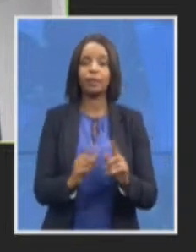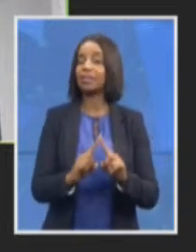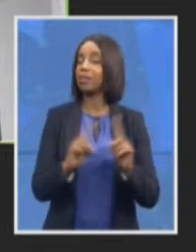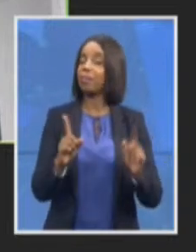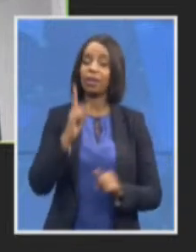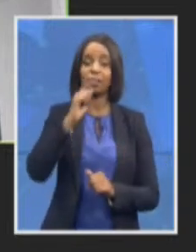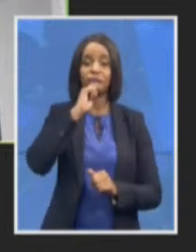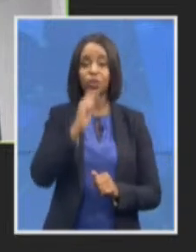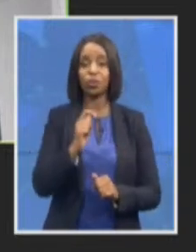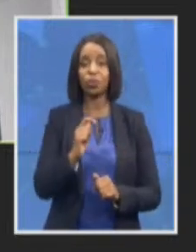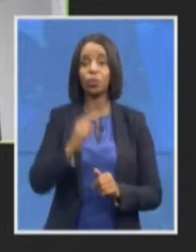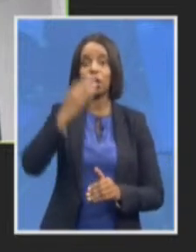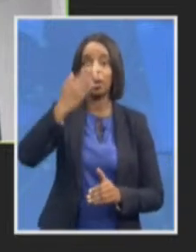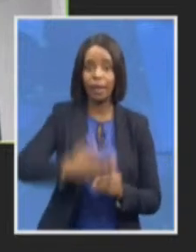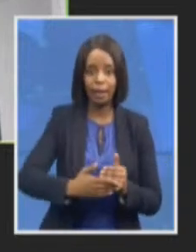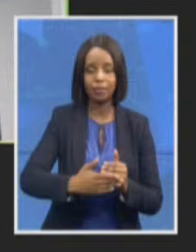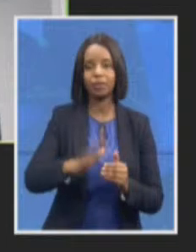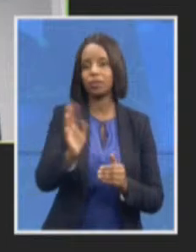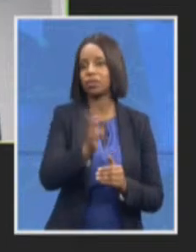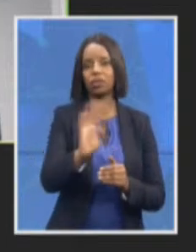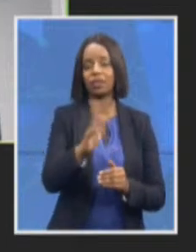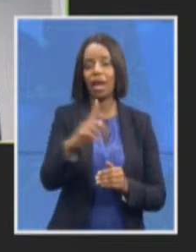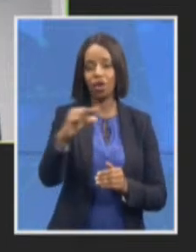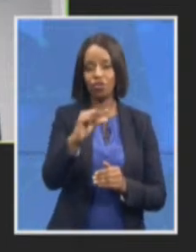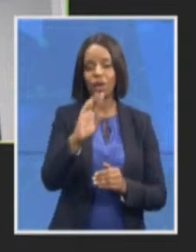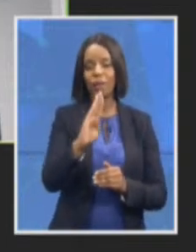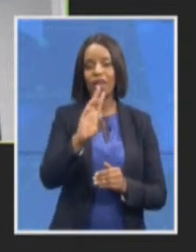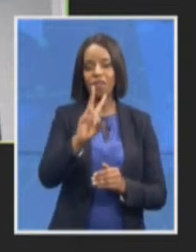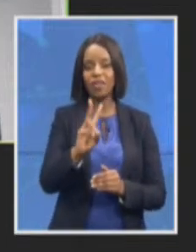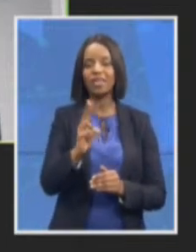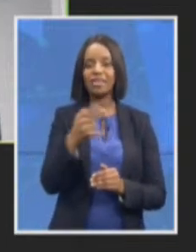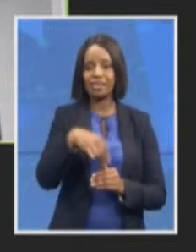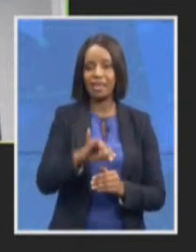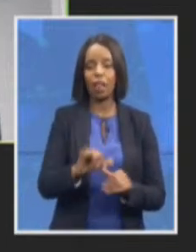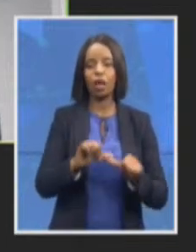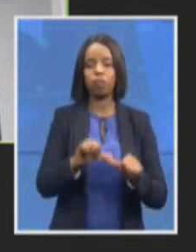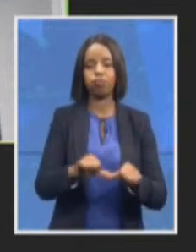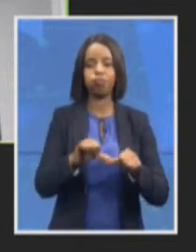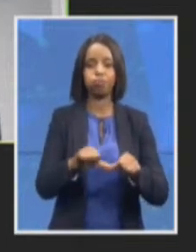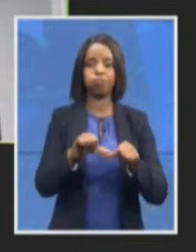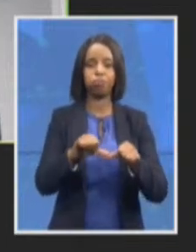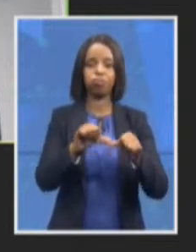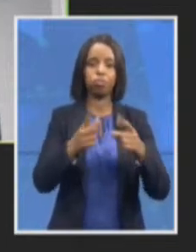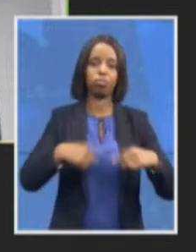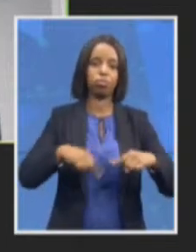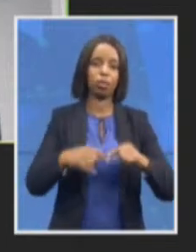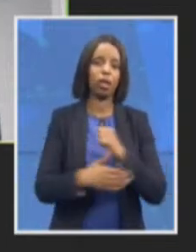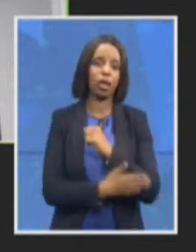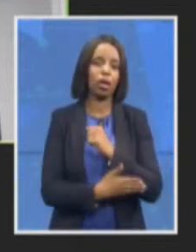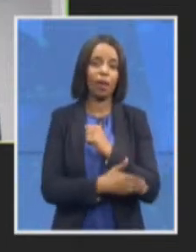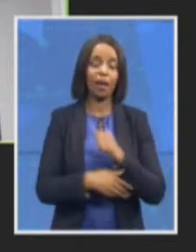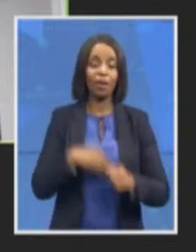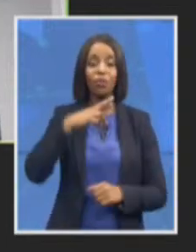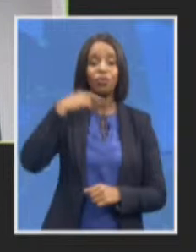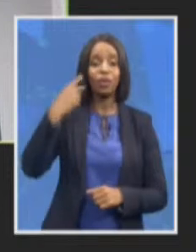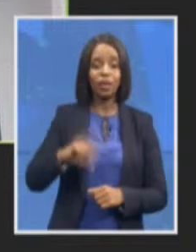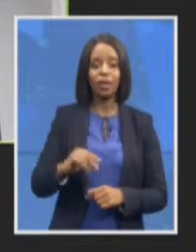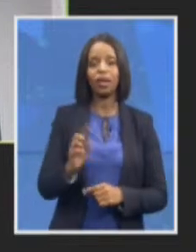and gender based violence in our country and the reality is that law enforcement is not going to be able to deal with this matter we